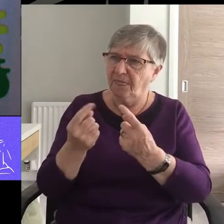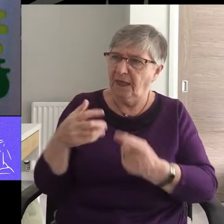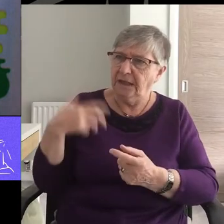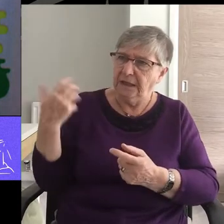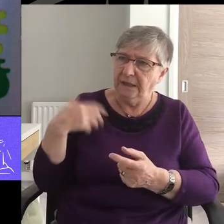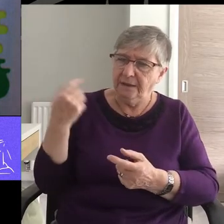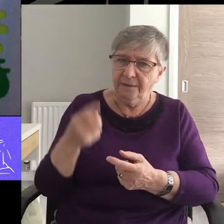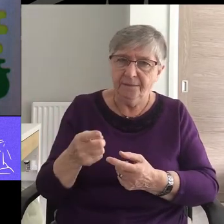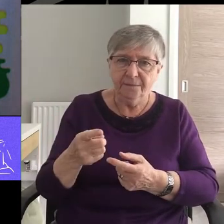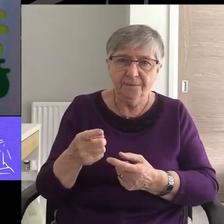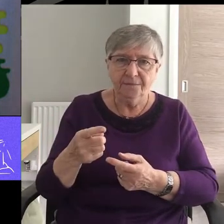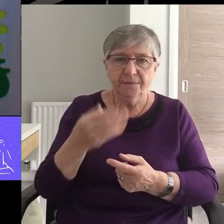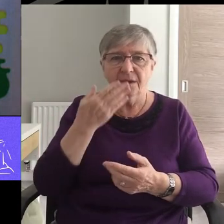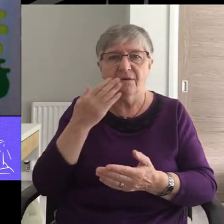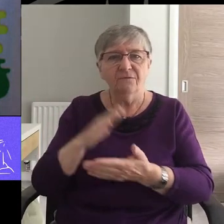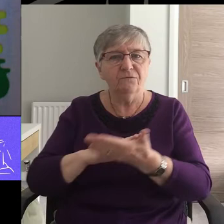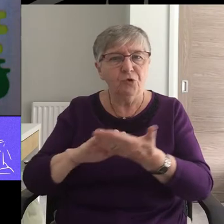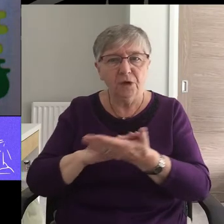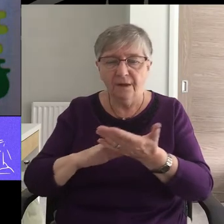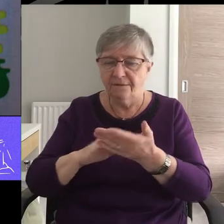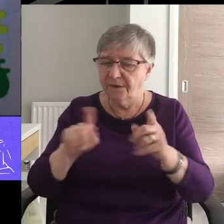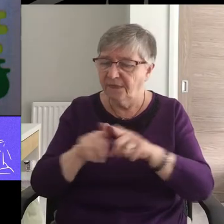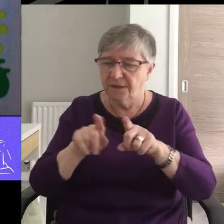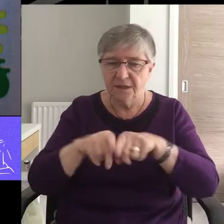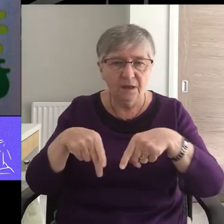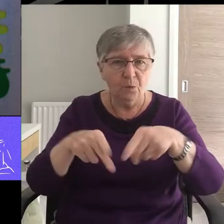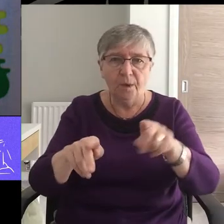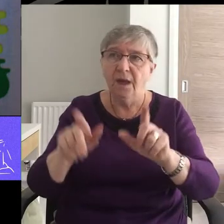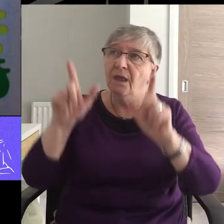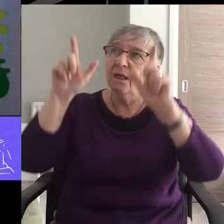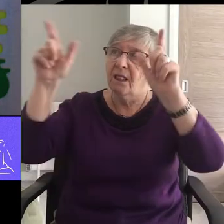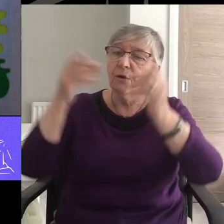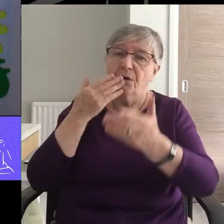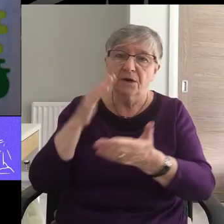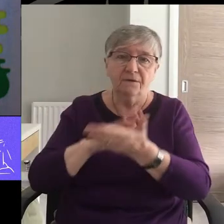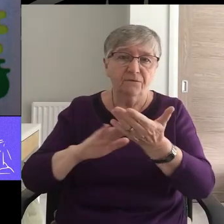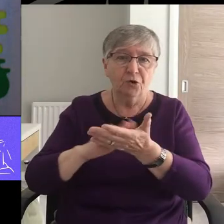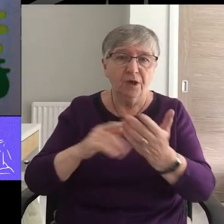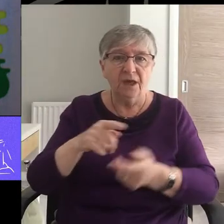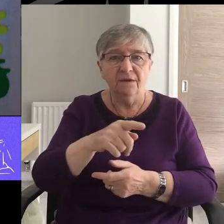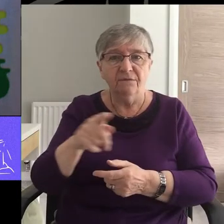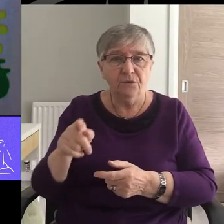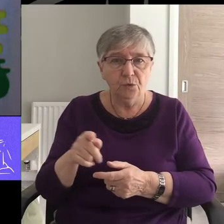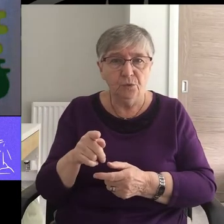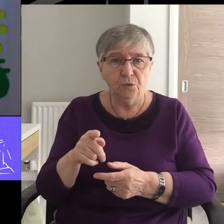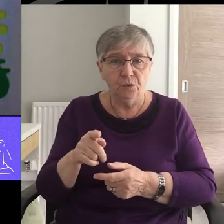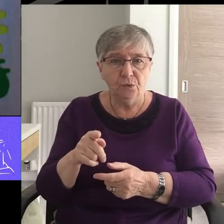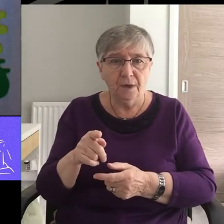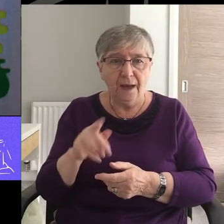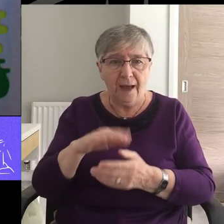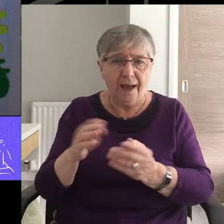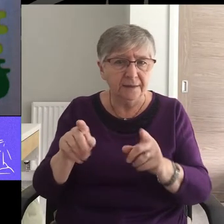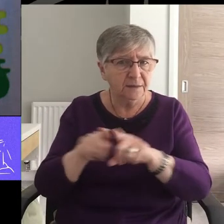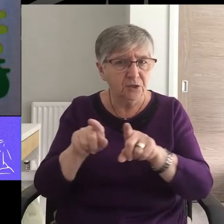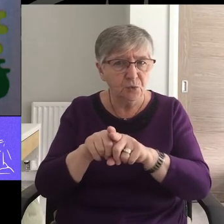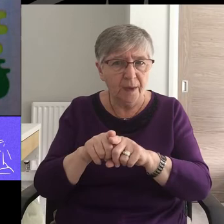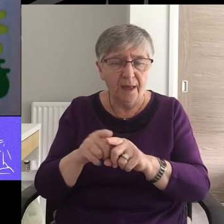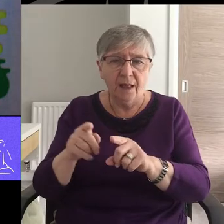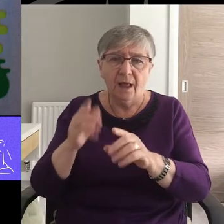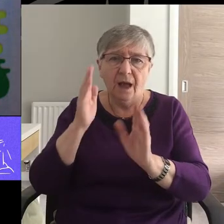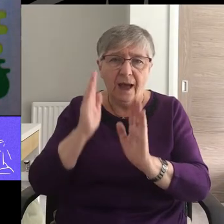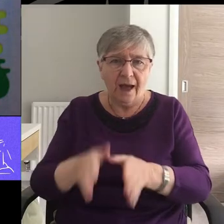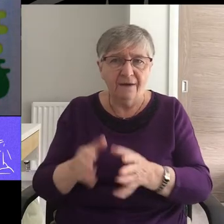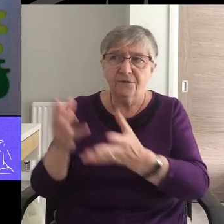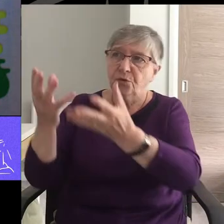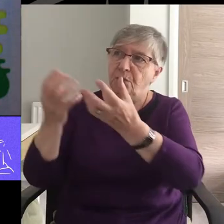someone. Forgive as the Lord forgave you. And over all these virtues, put on